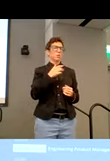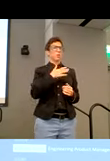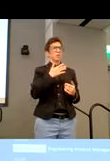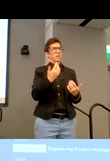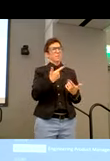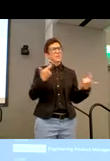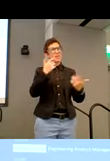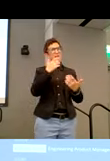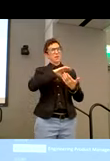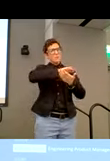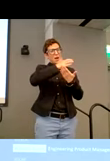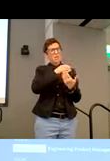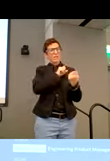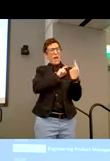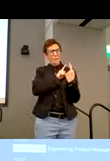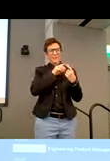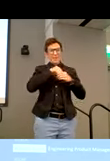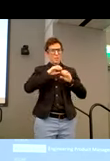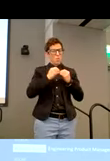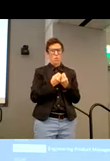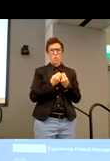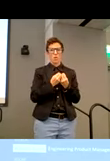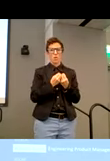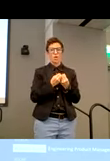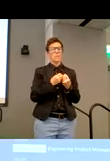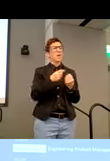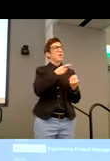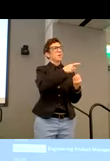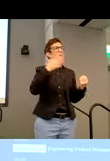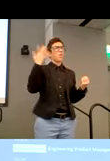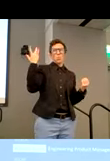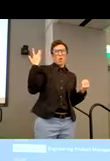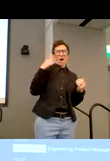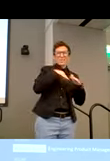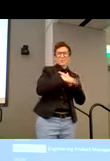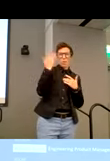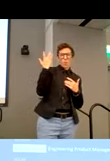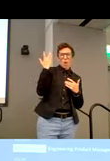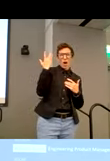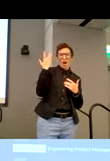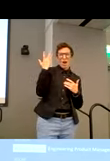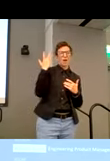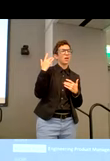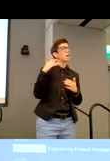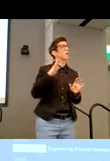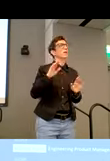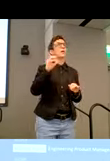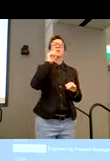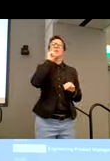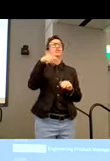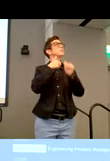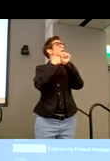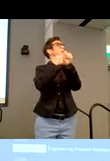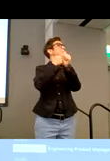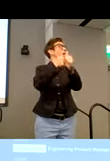our organization. People now understand the whys behind accessibility. We're no longer looking at it through a compliance lens. We're